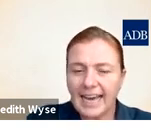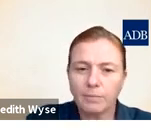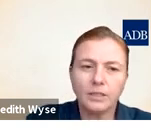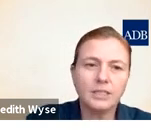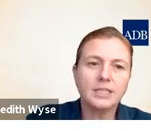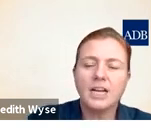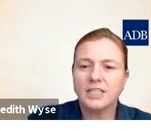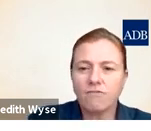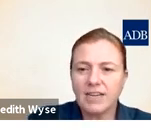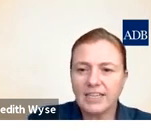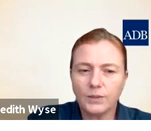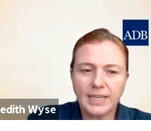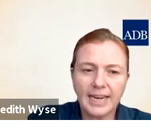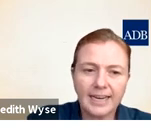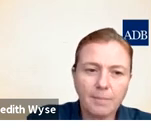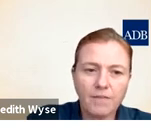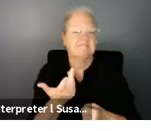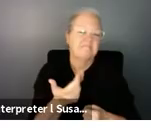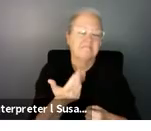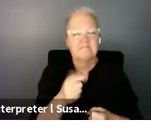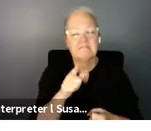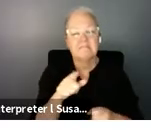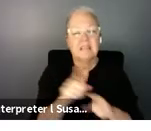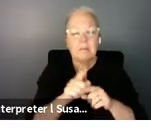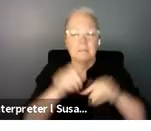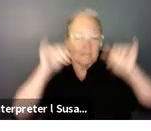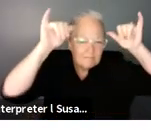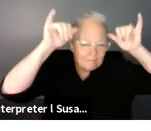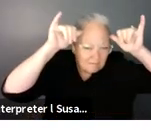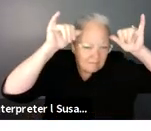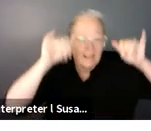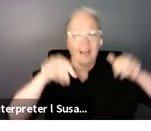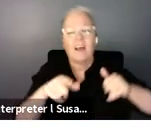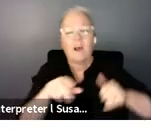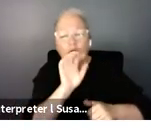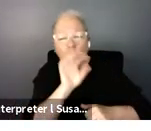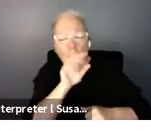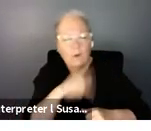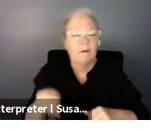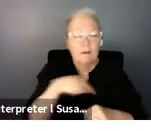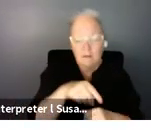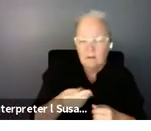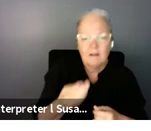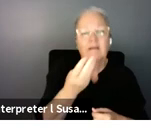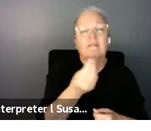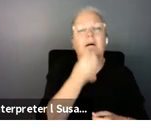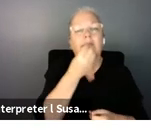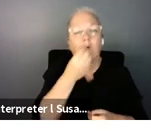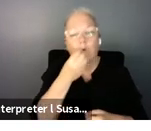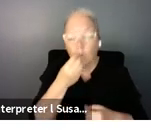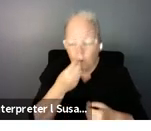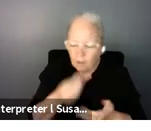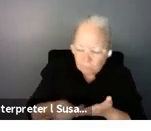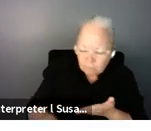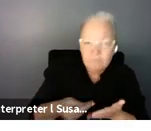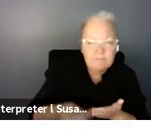feed the animals so they really do take a very holistic approach to the kind of care and support um